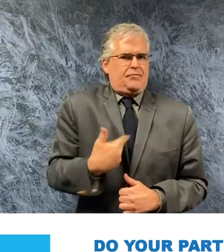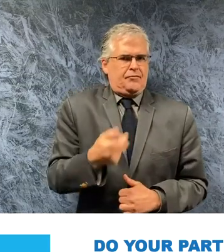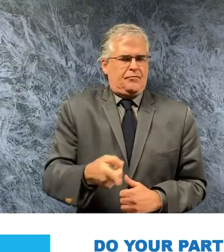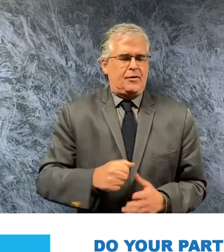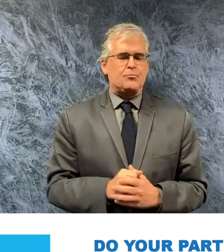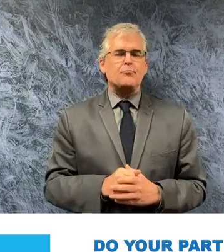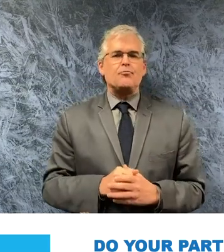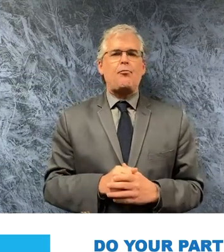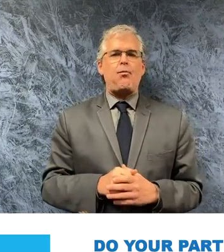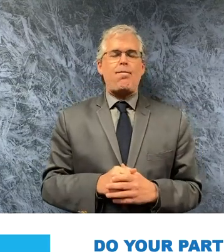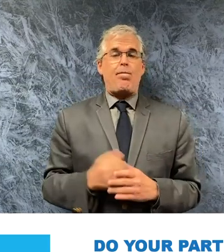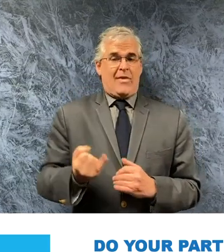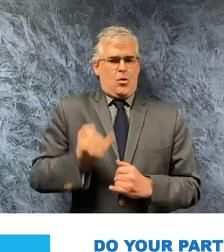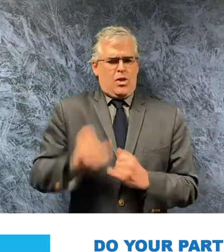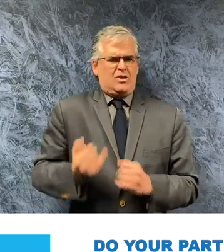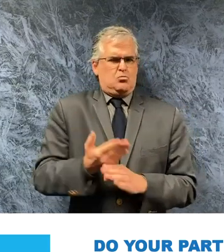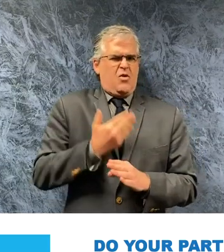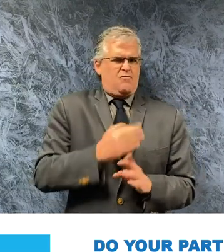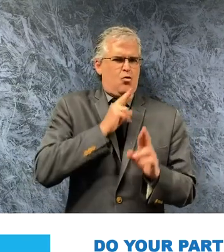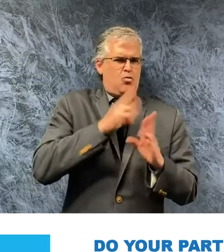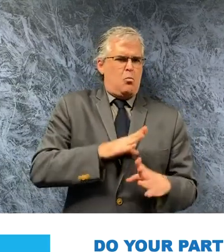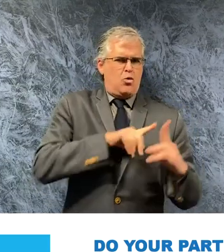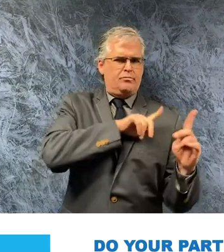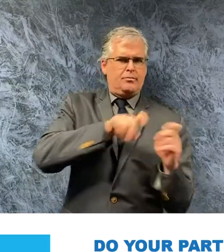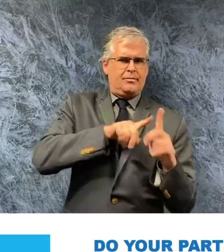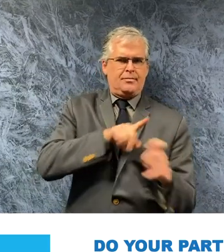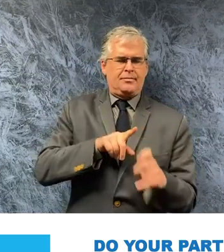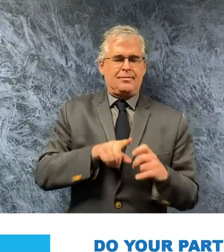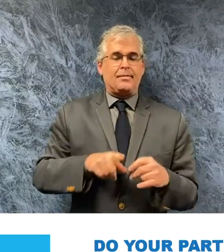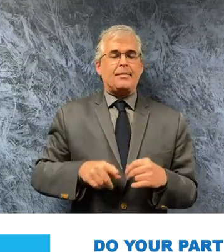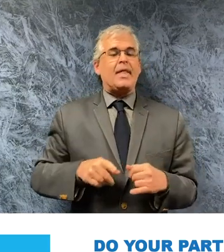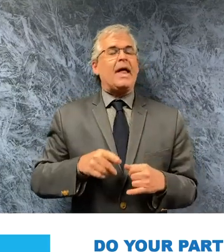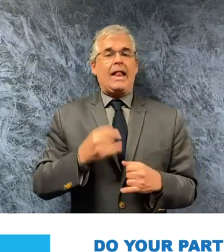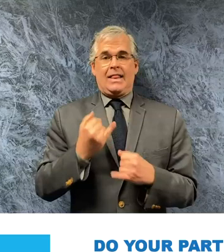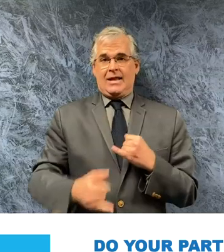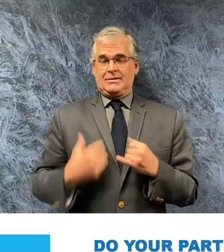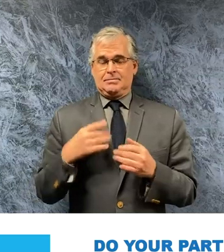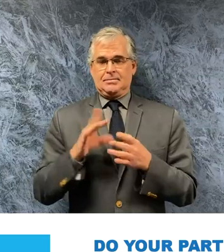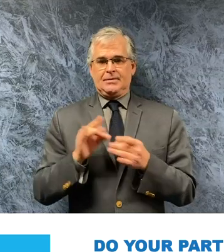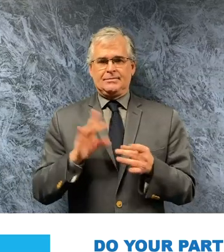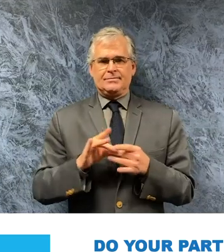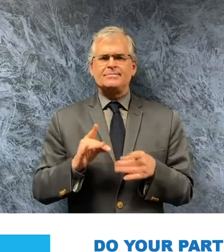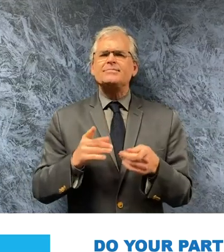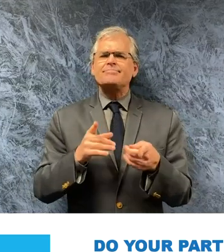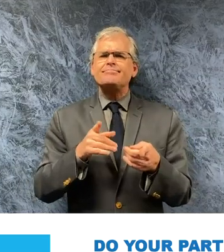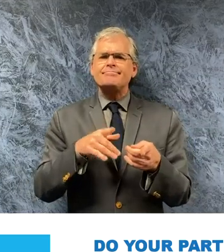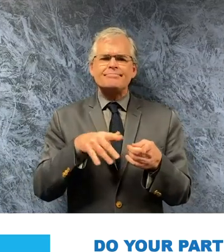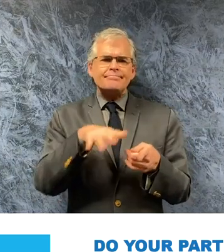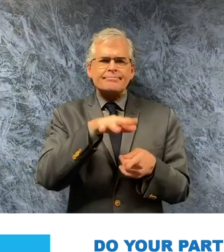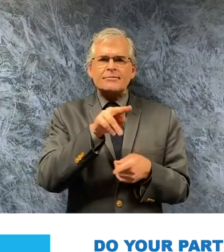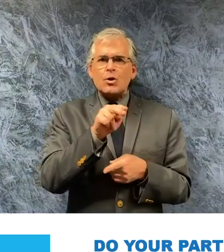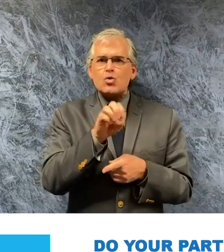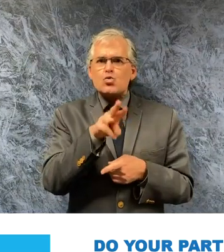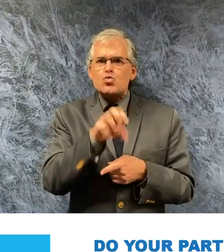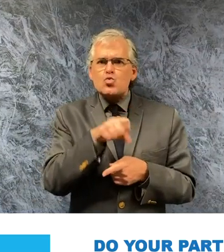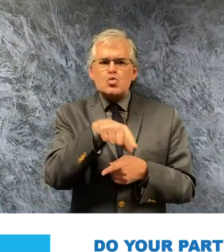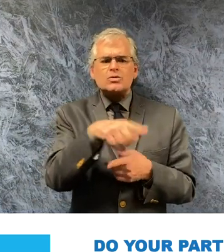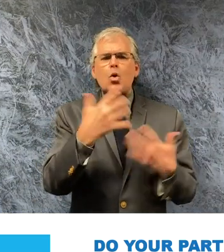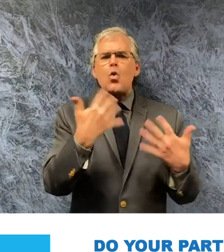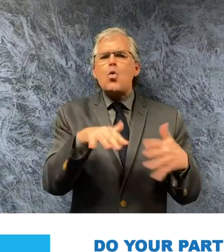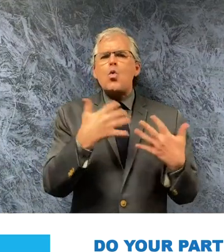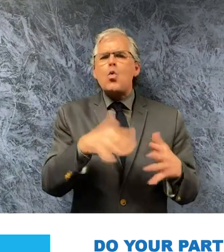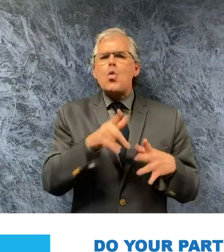take questions from the media i want to take a moment to say that our trusted local media organizations are being hard hit by this pandemic